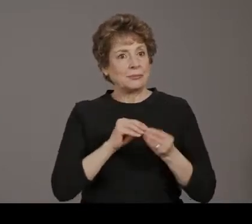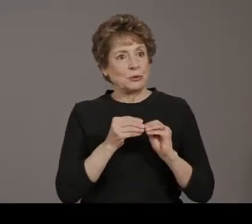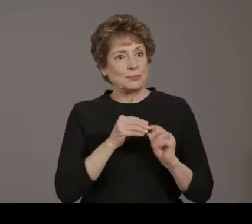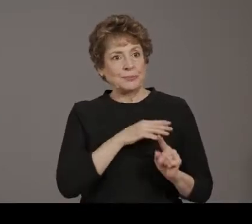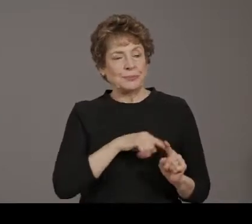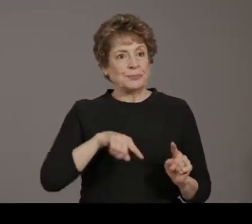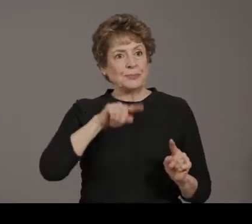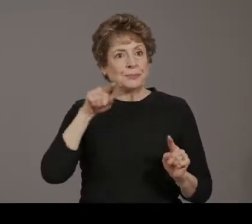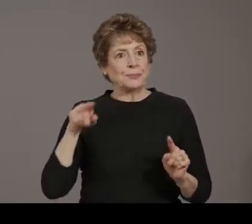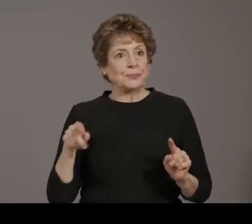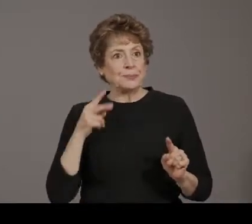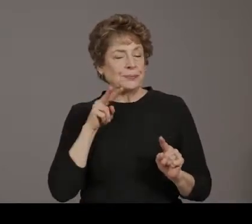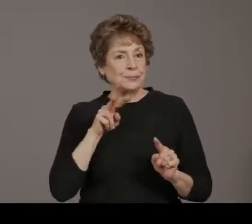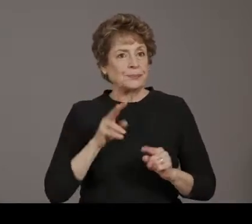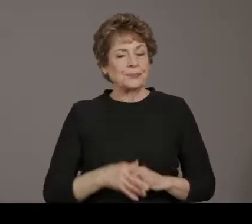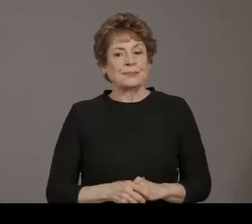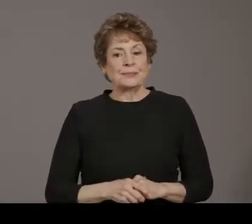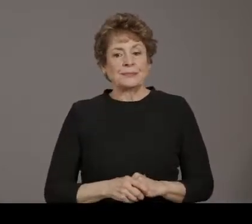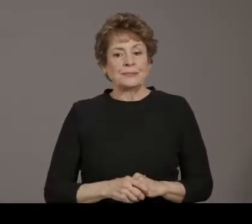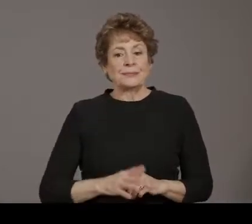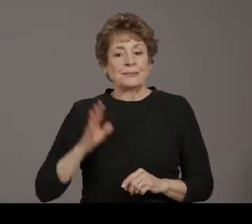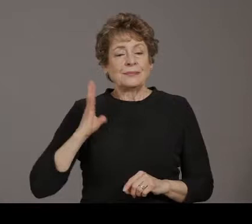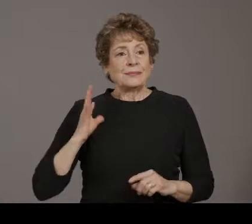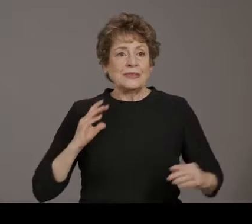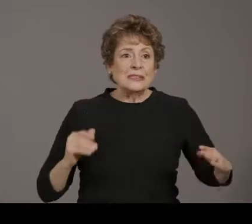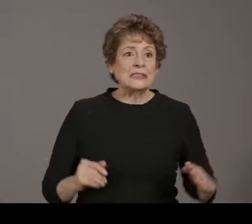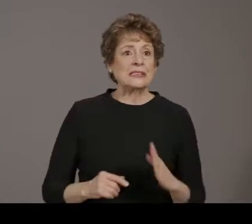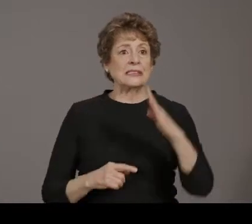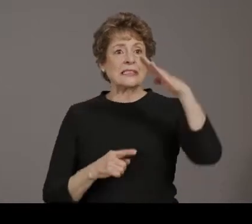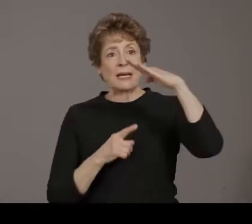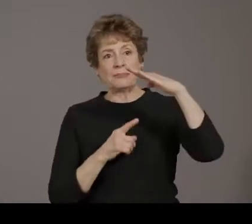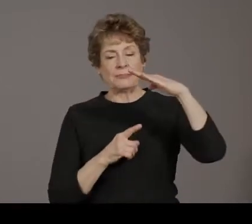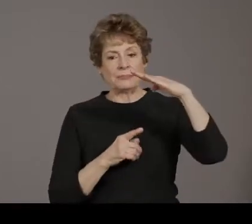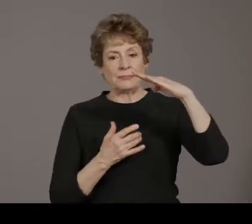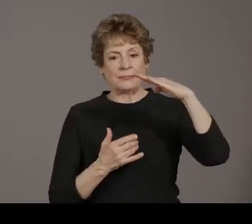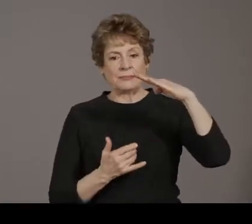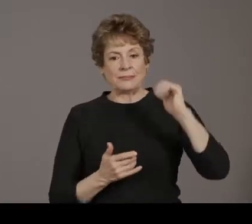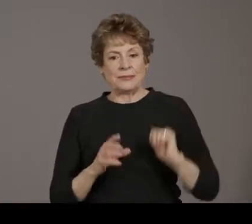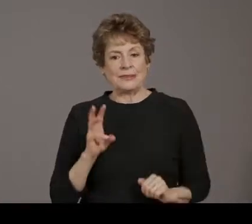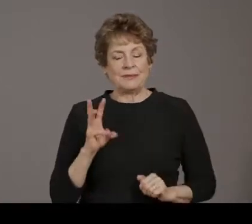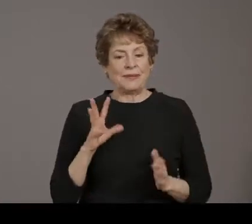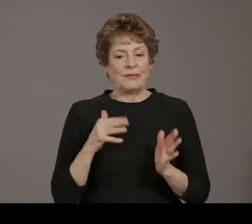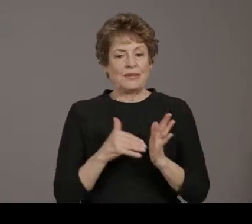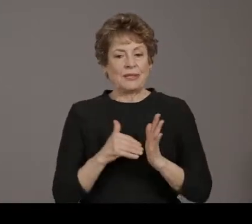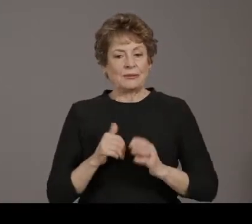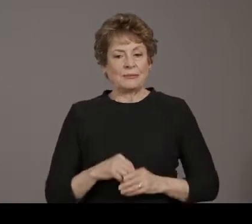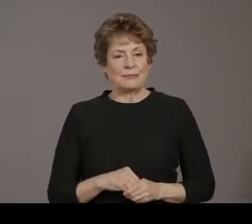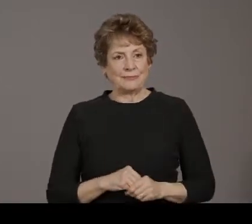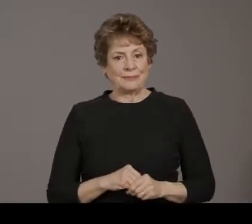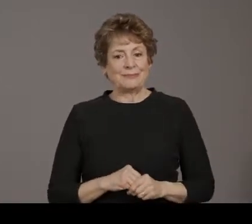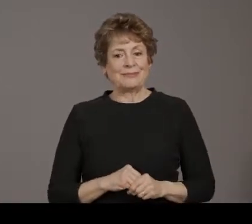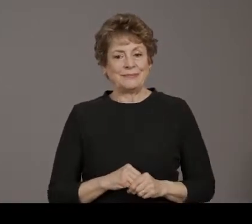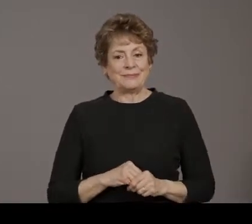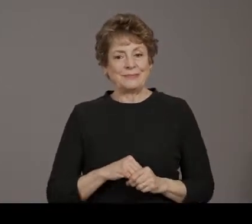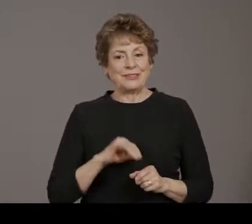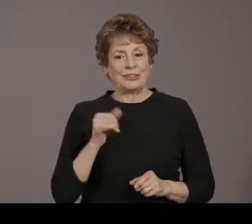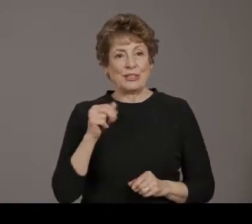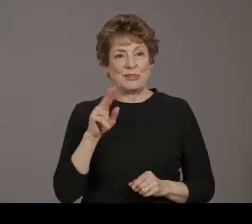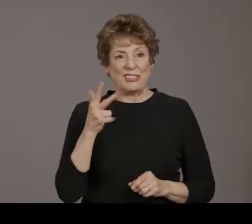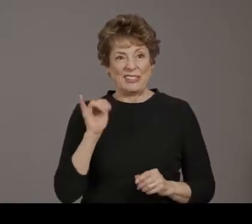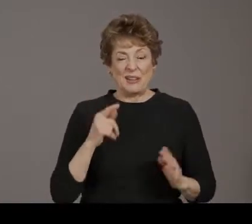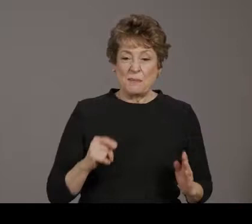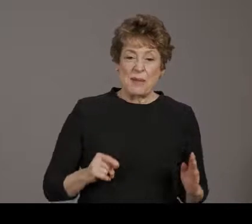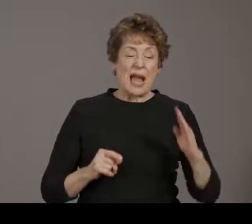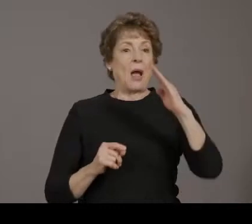reaching a peak of about 65,000 cases during the week of January 3rd, our cases have decreased in